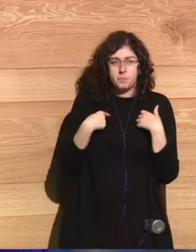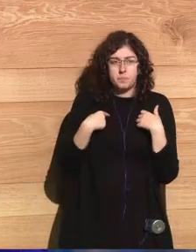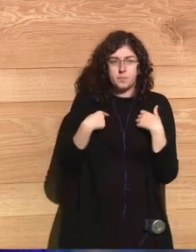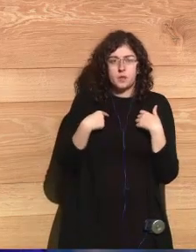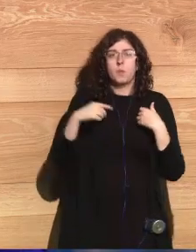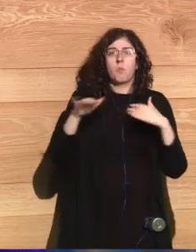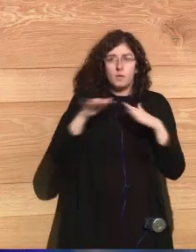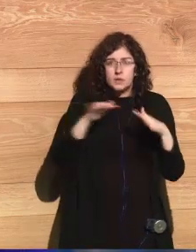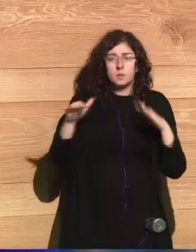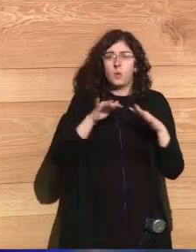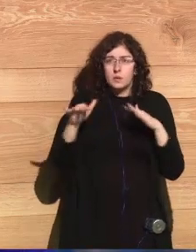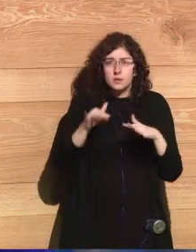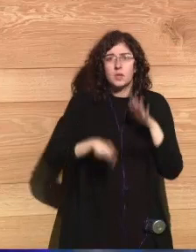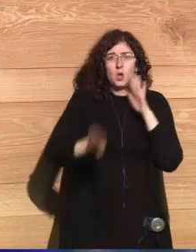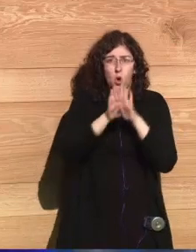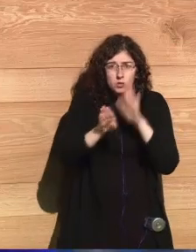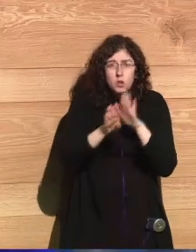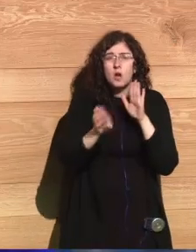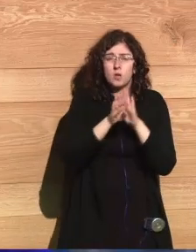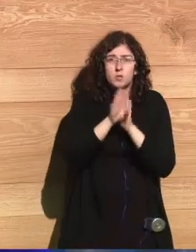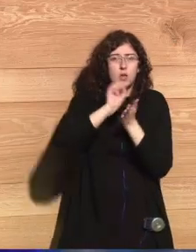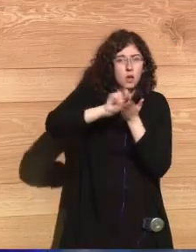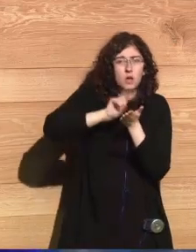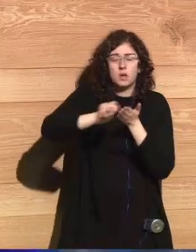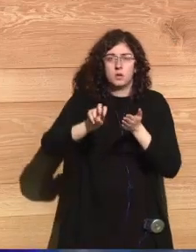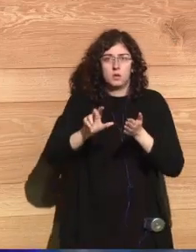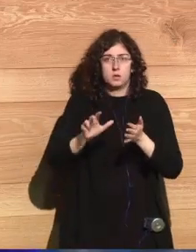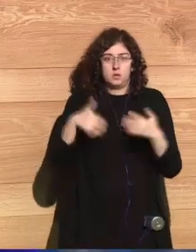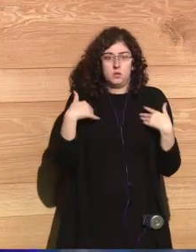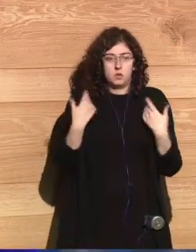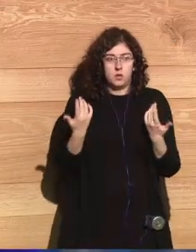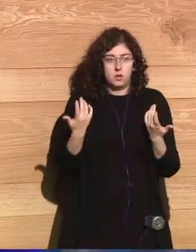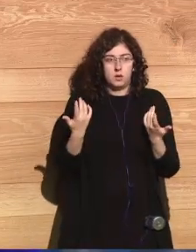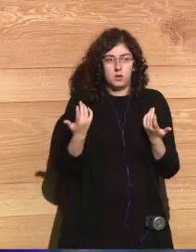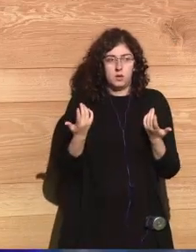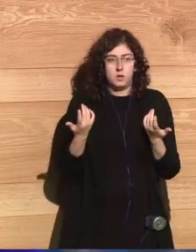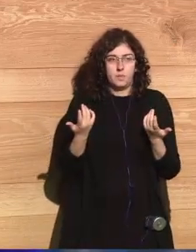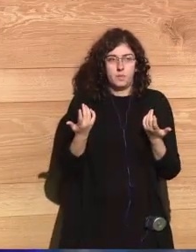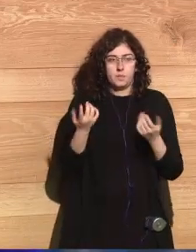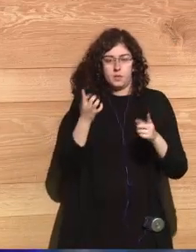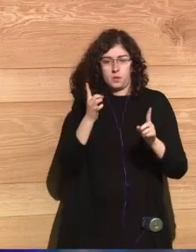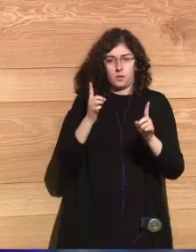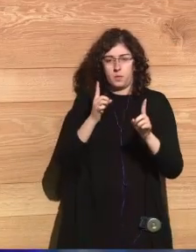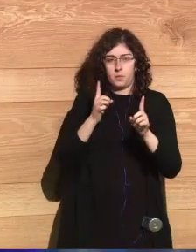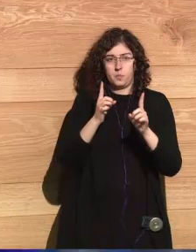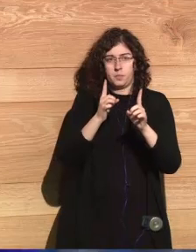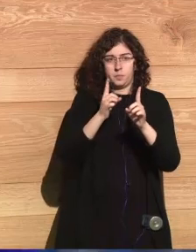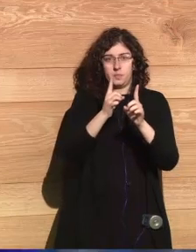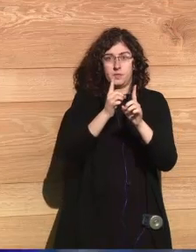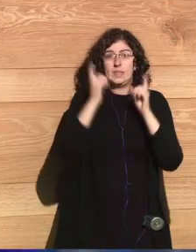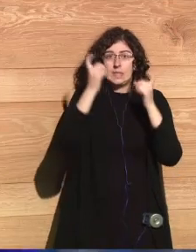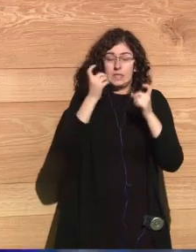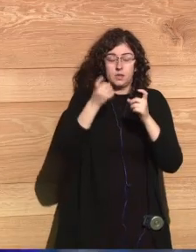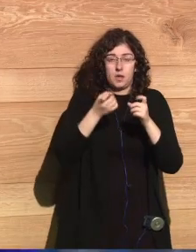through that opening. Move toward it. Throw toward it as quickly as possible. And that's what I